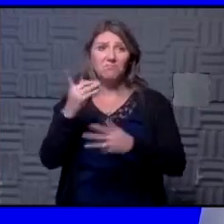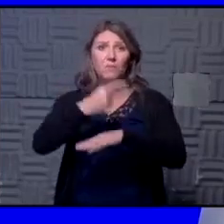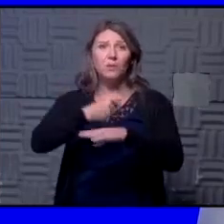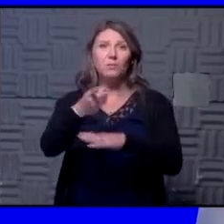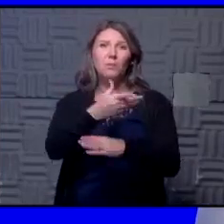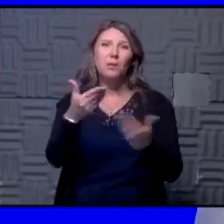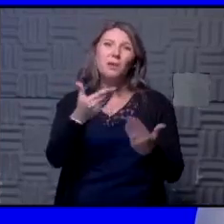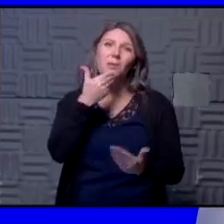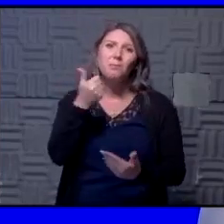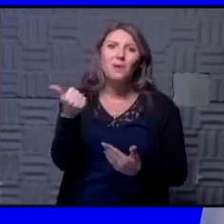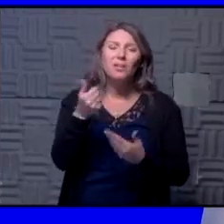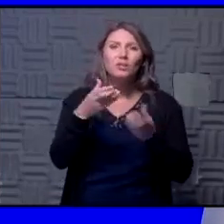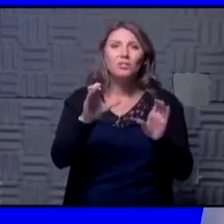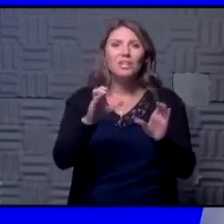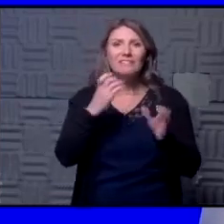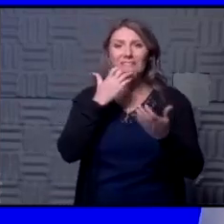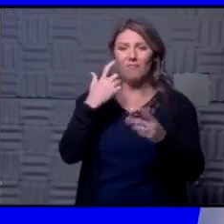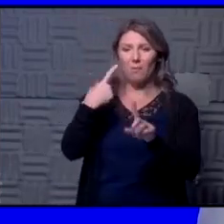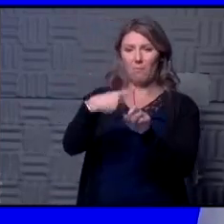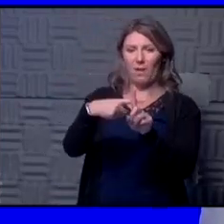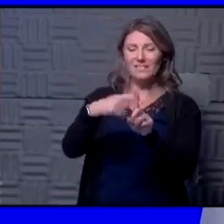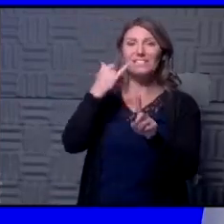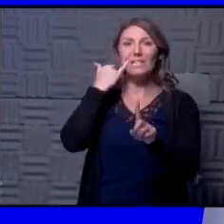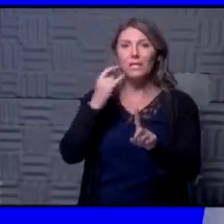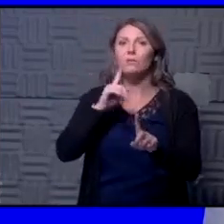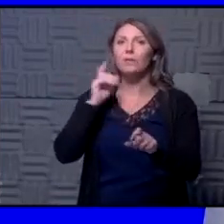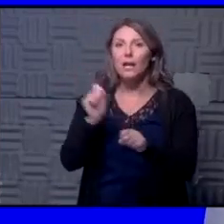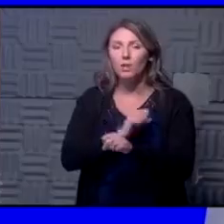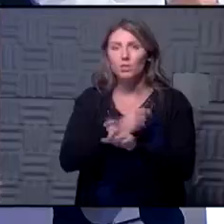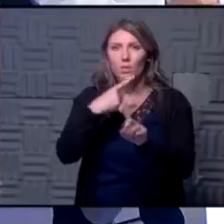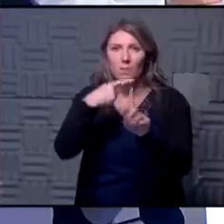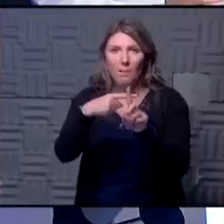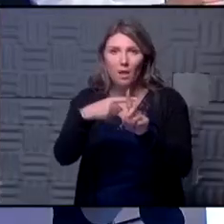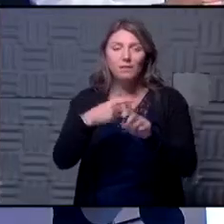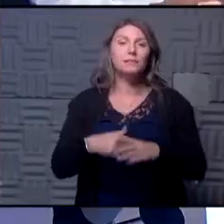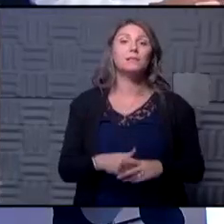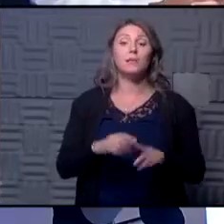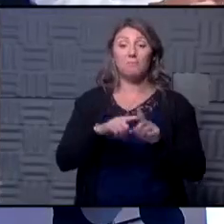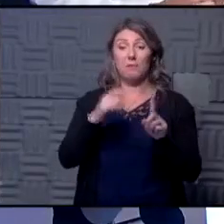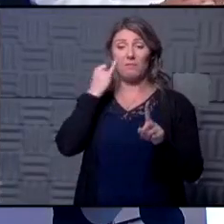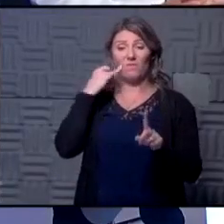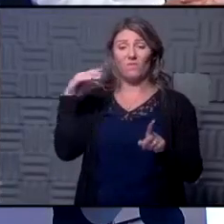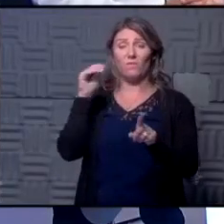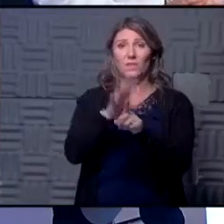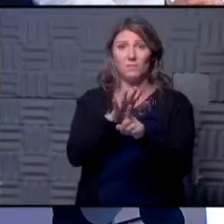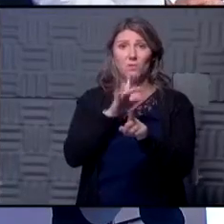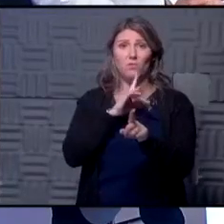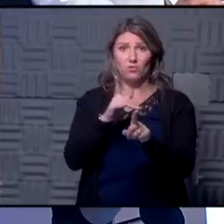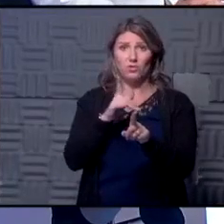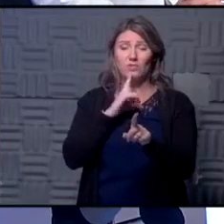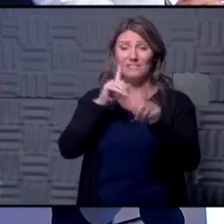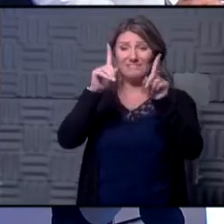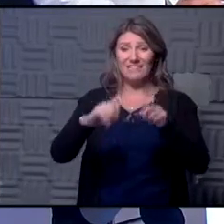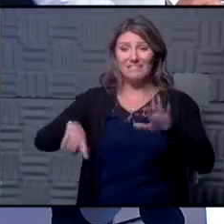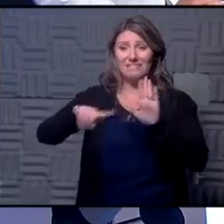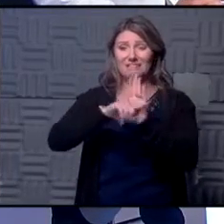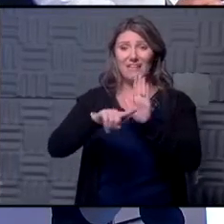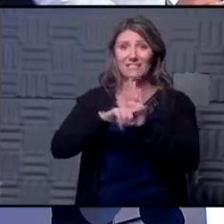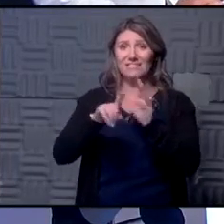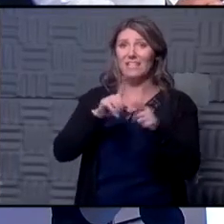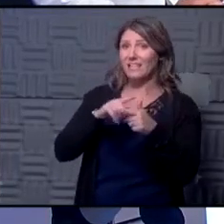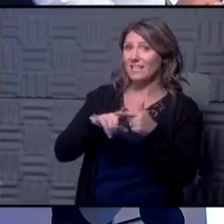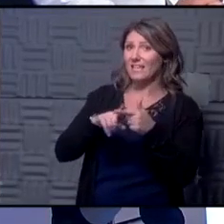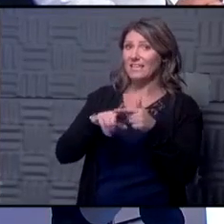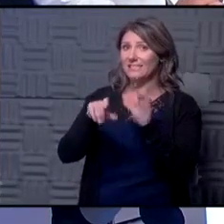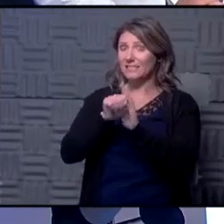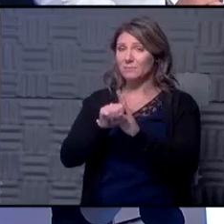chance to have a positive test if you truly are positive if you have the exposure you get tested it's negative and then you get symptoms